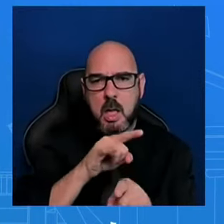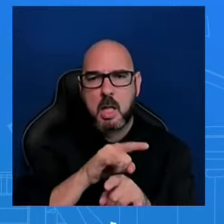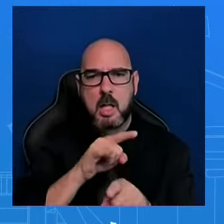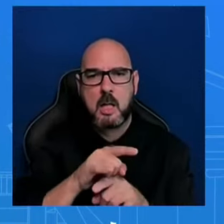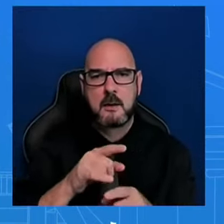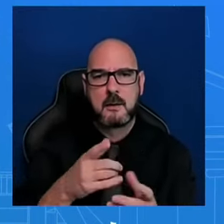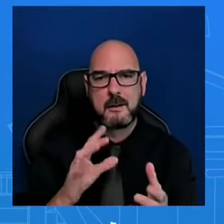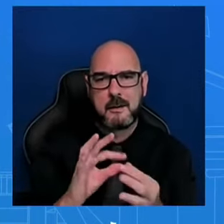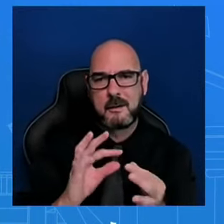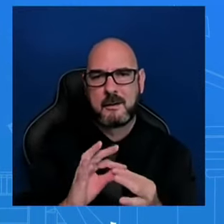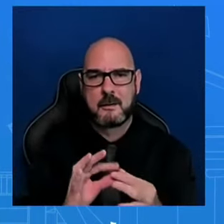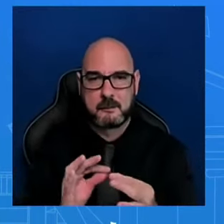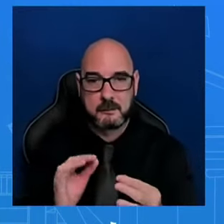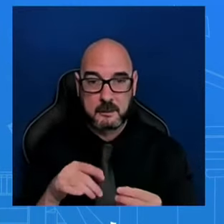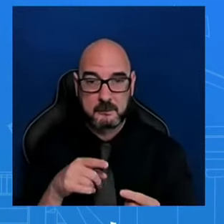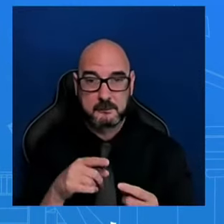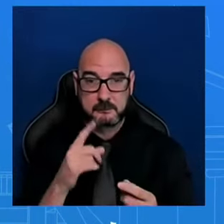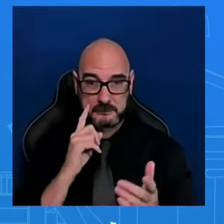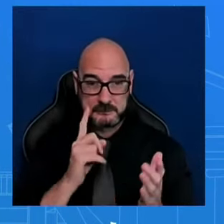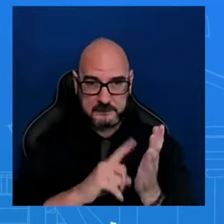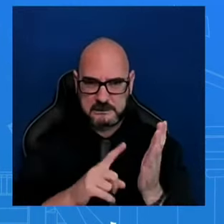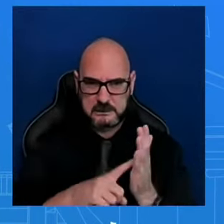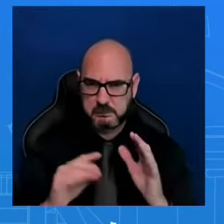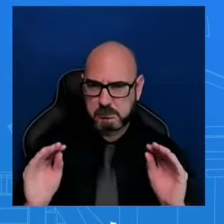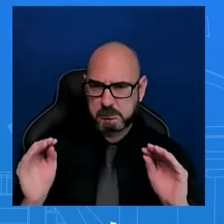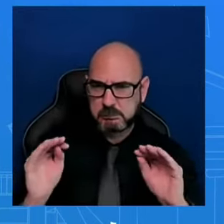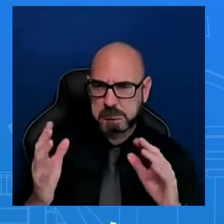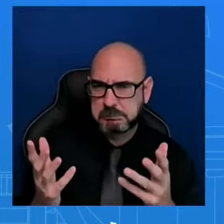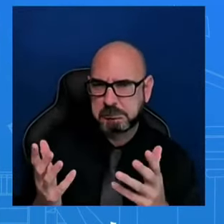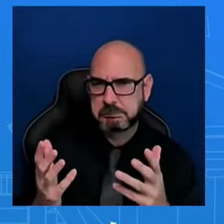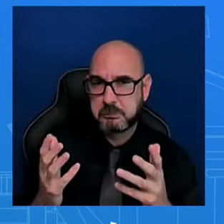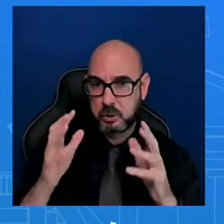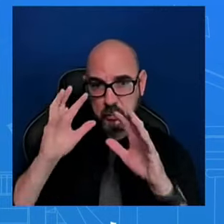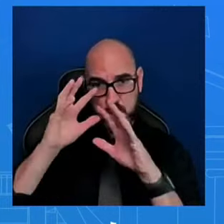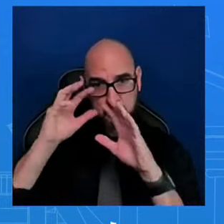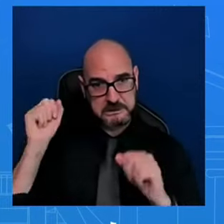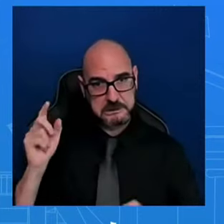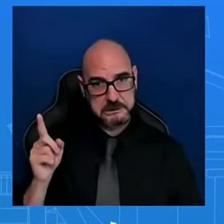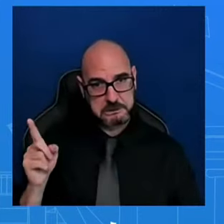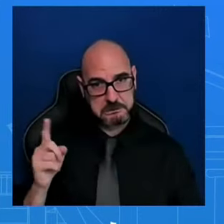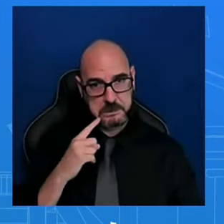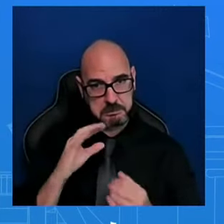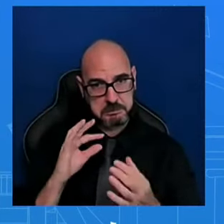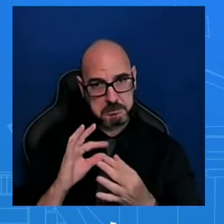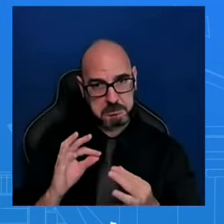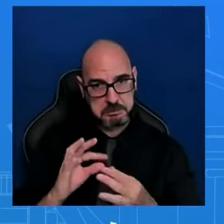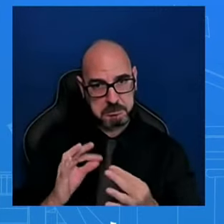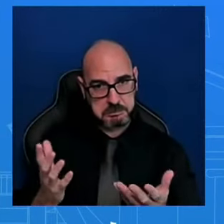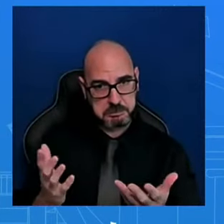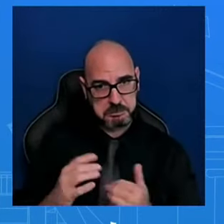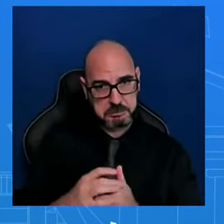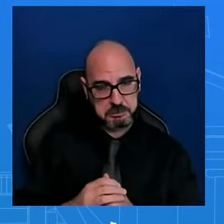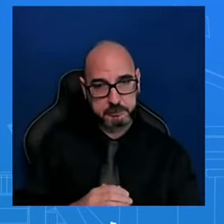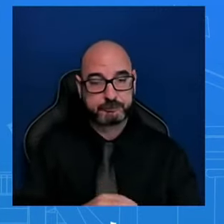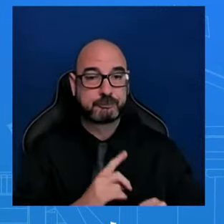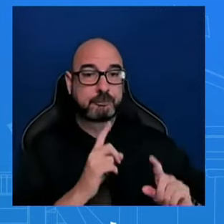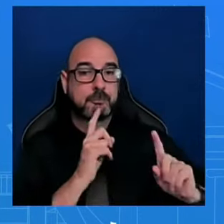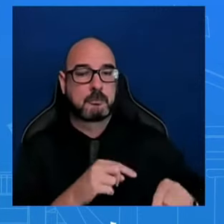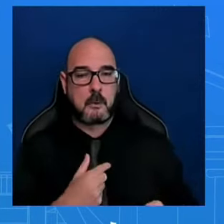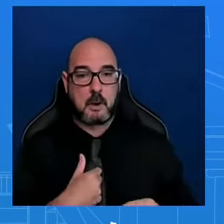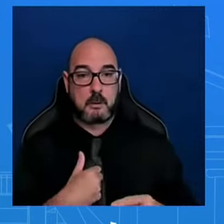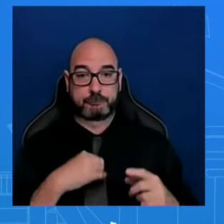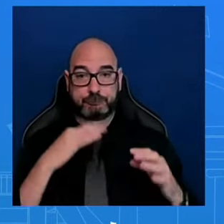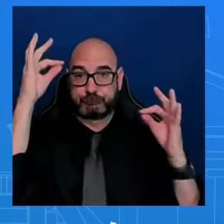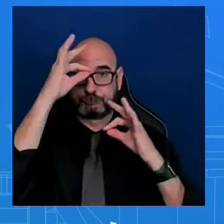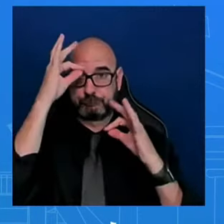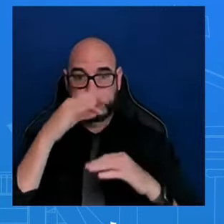these allegations when the president says you'll fire So a couple of things. I don't know who your sources are. So I can't just with all